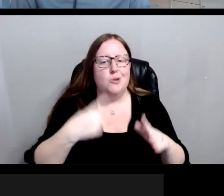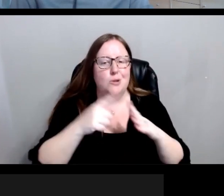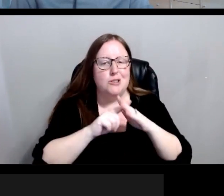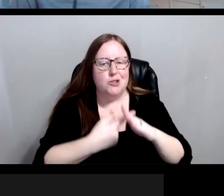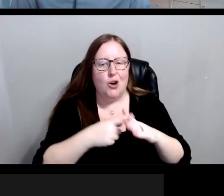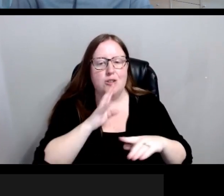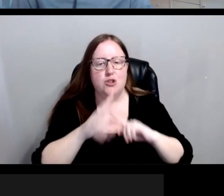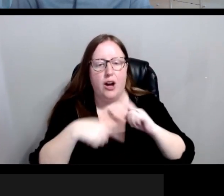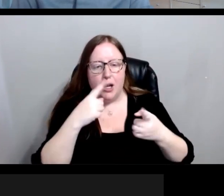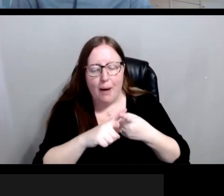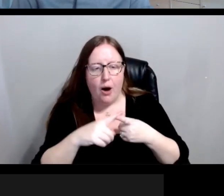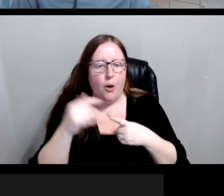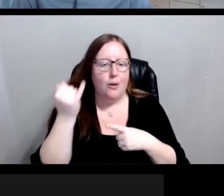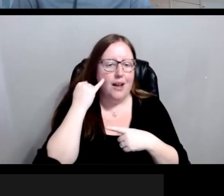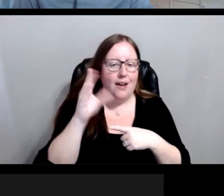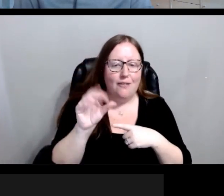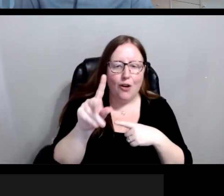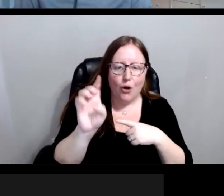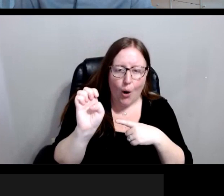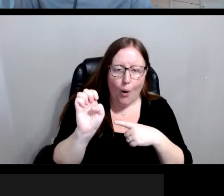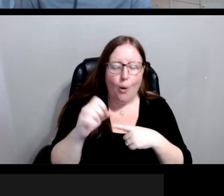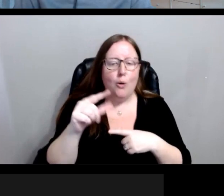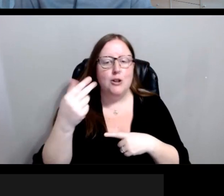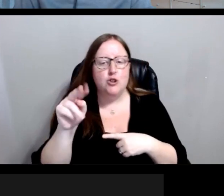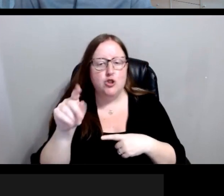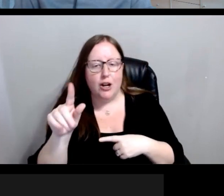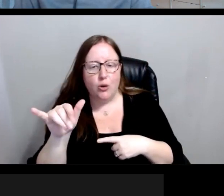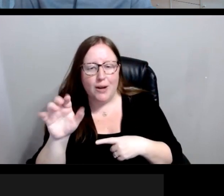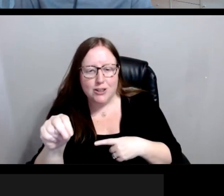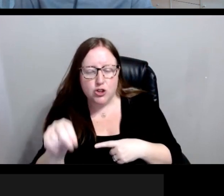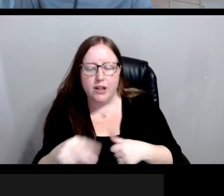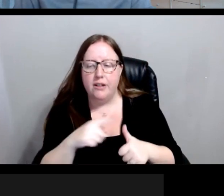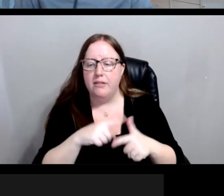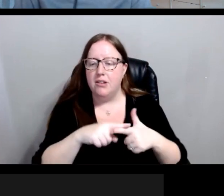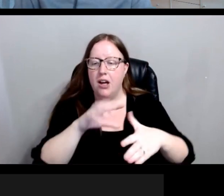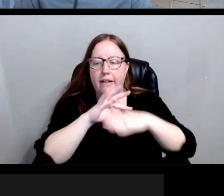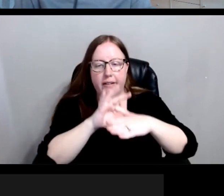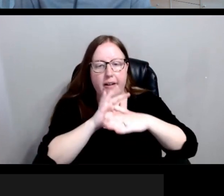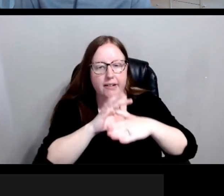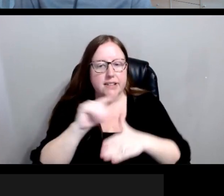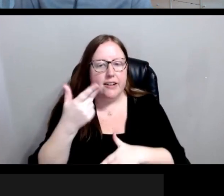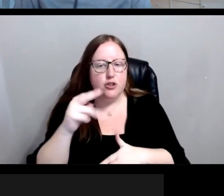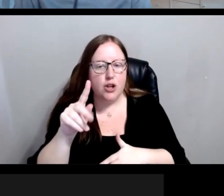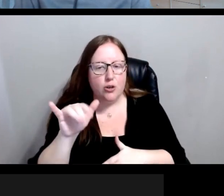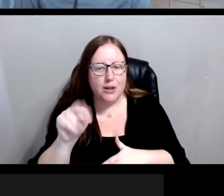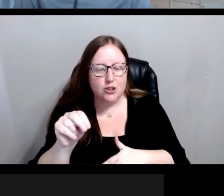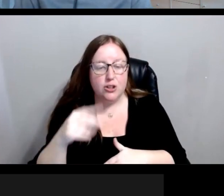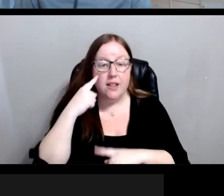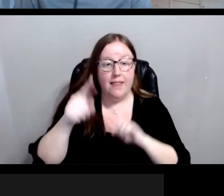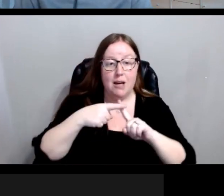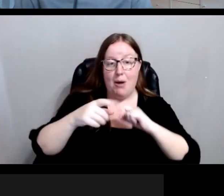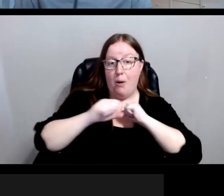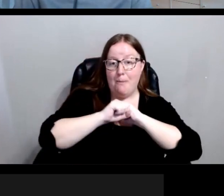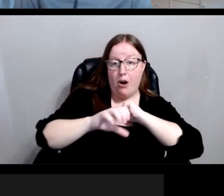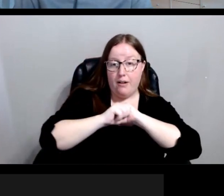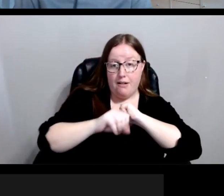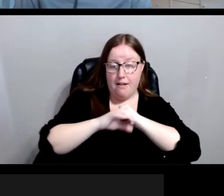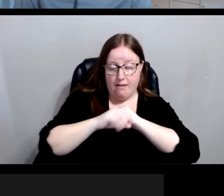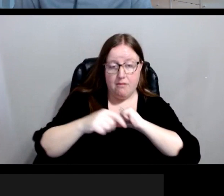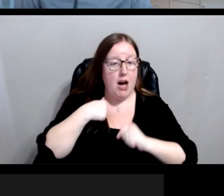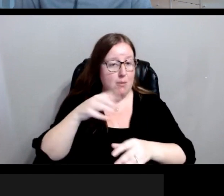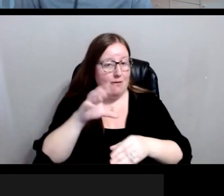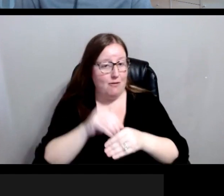talking about, whether it's code generation or whether it's content generation. mean, think about in marketing. I'm in marketing, right? So, been